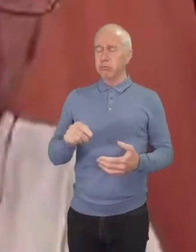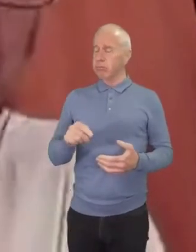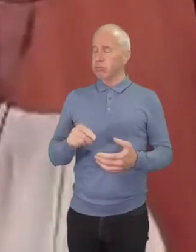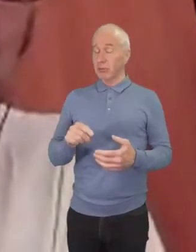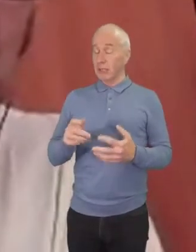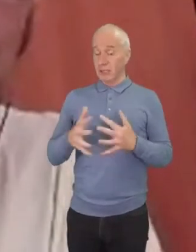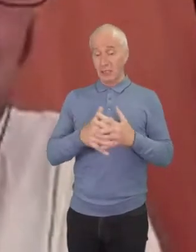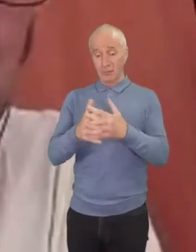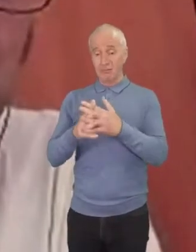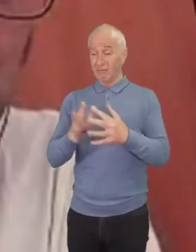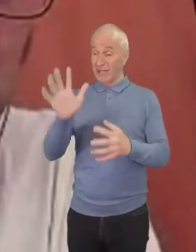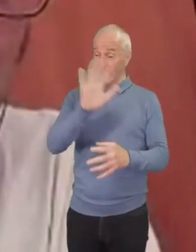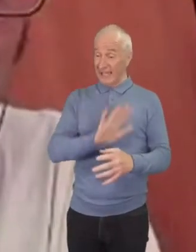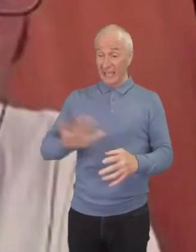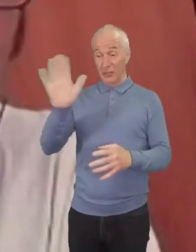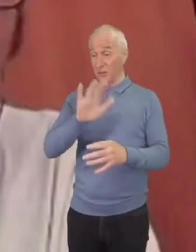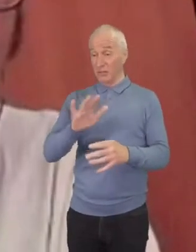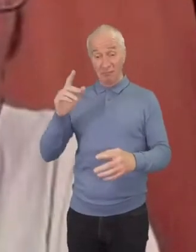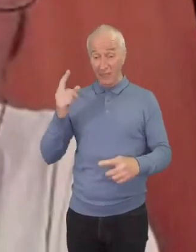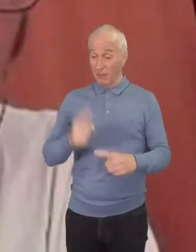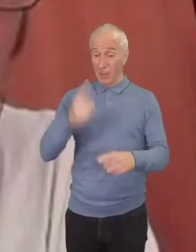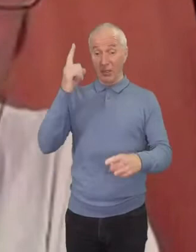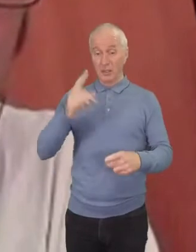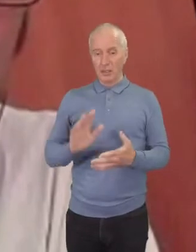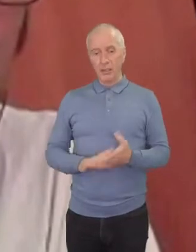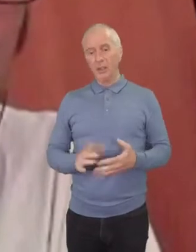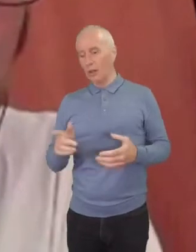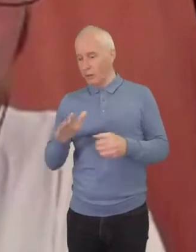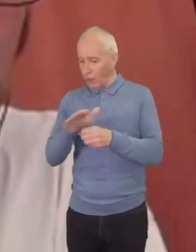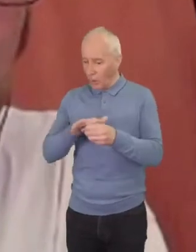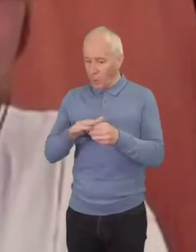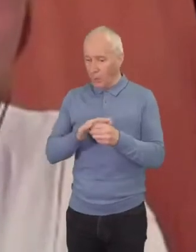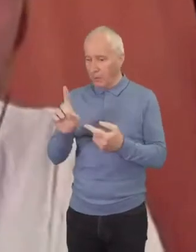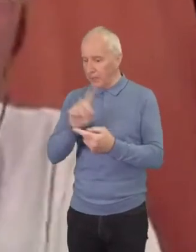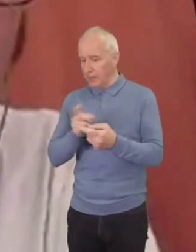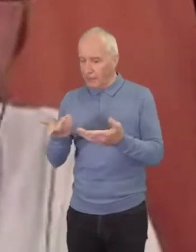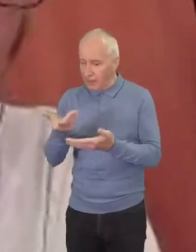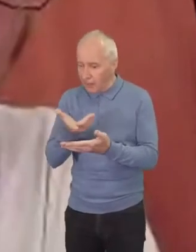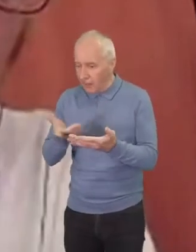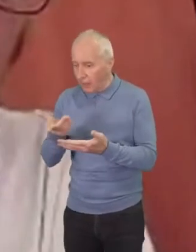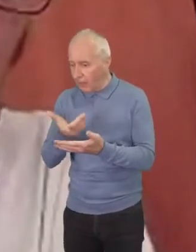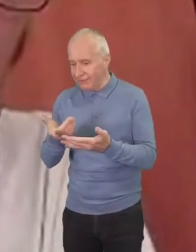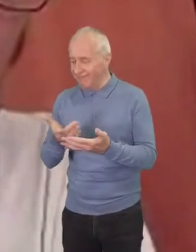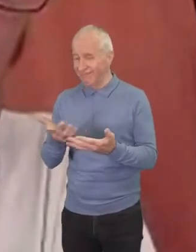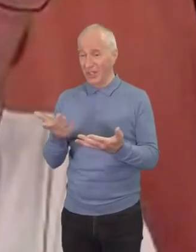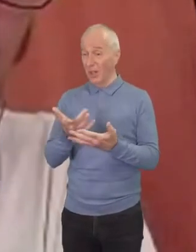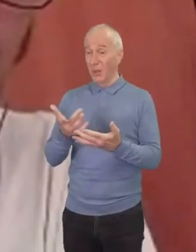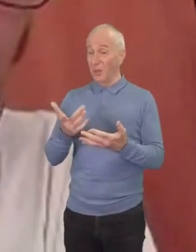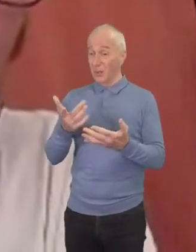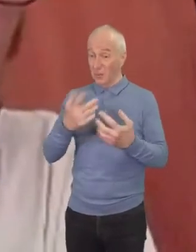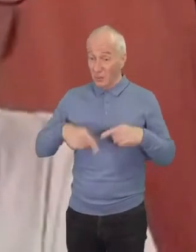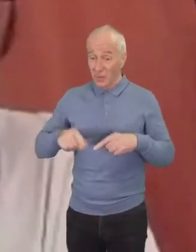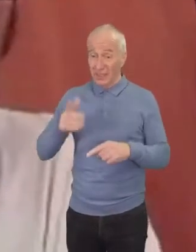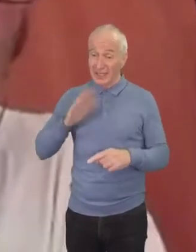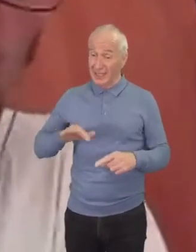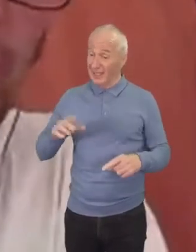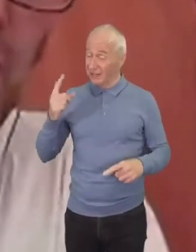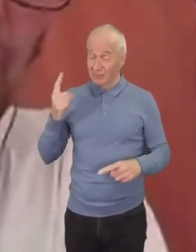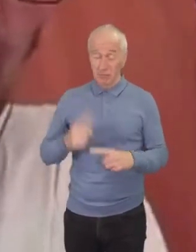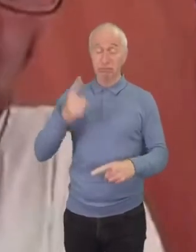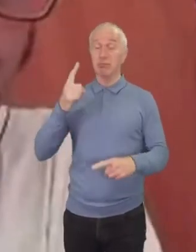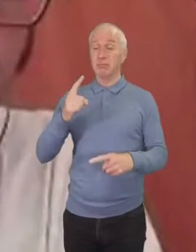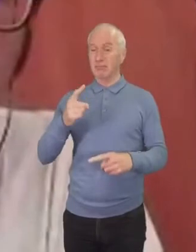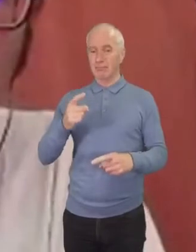not just something we need to debate in city council meetings like we need an emergency response and really